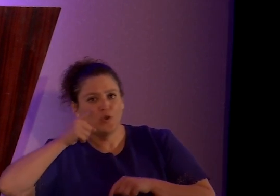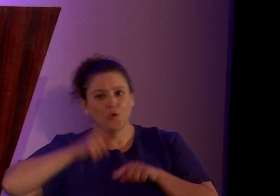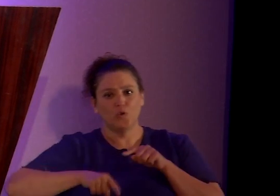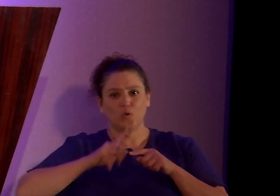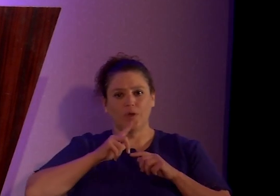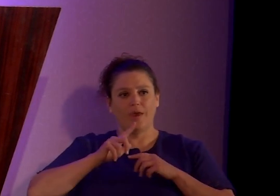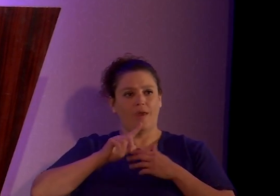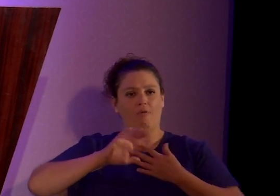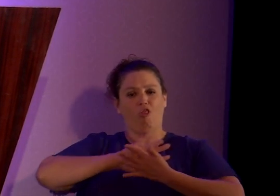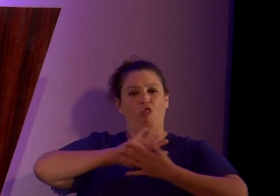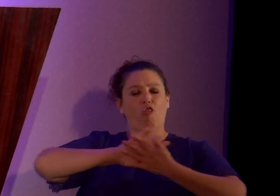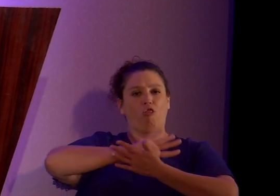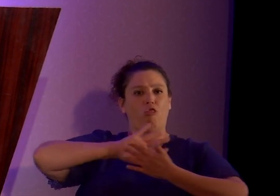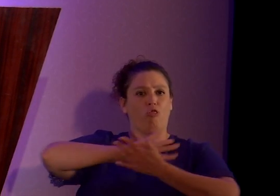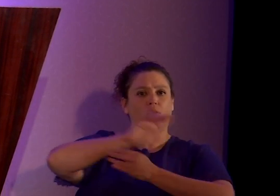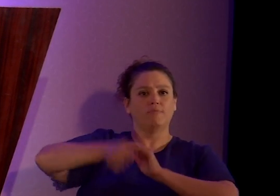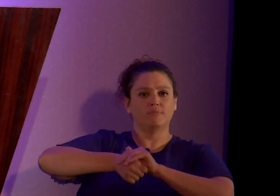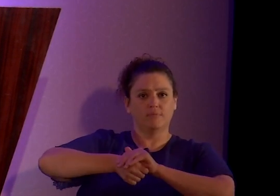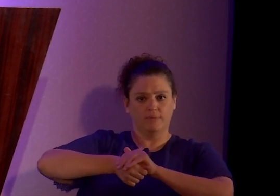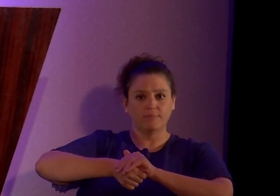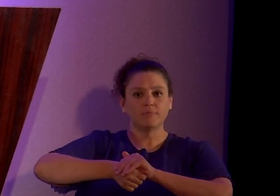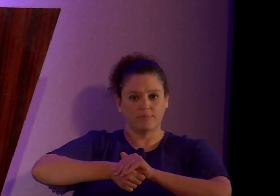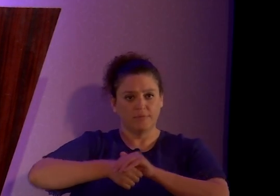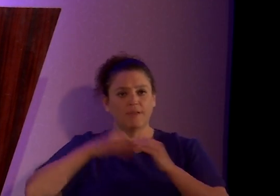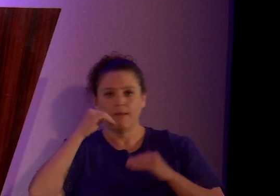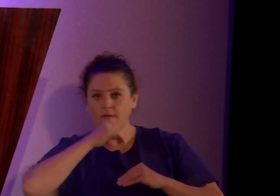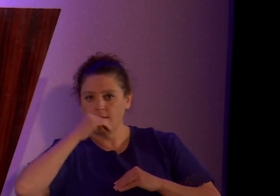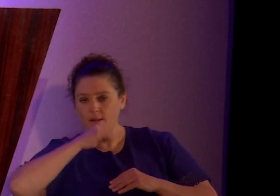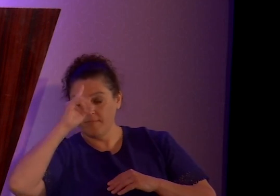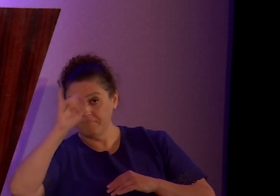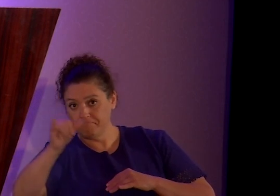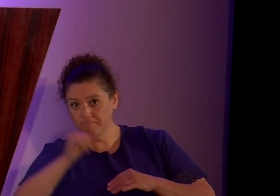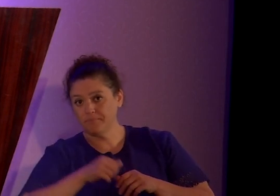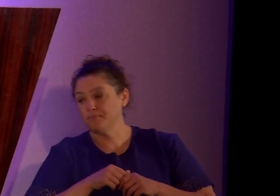to hide this and live a life.